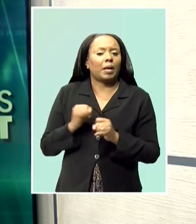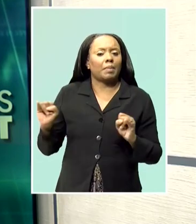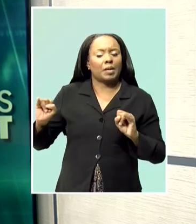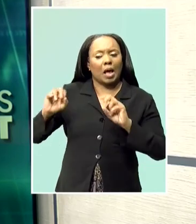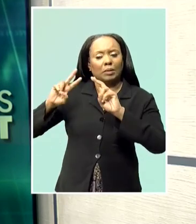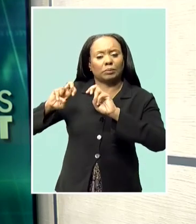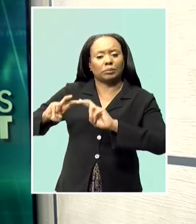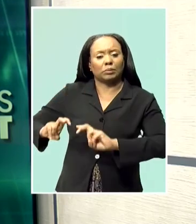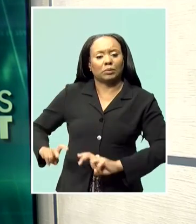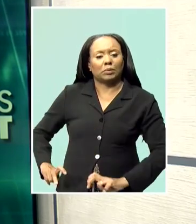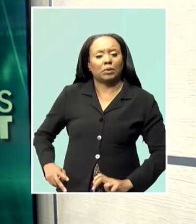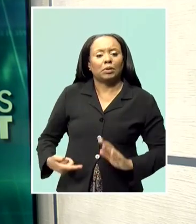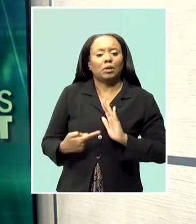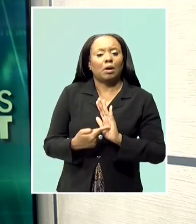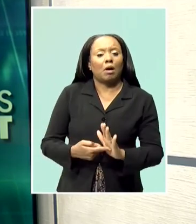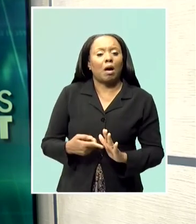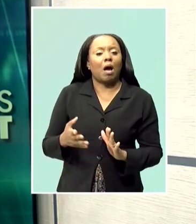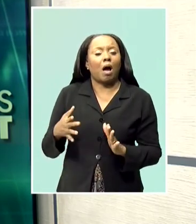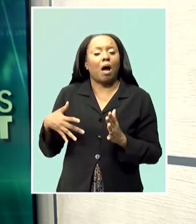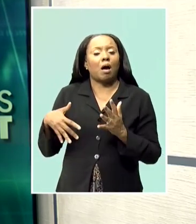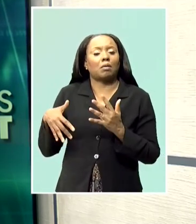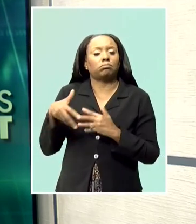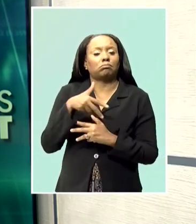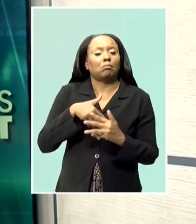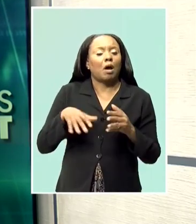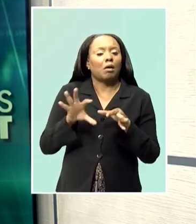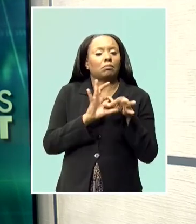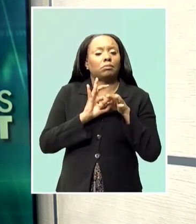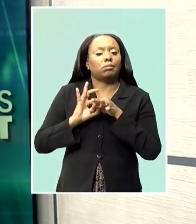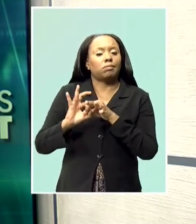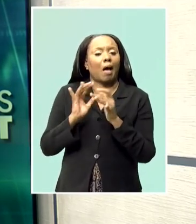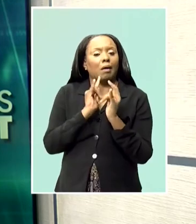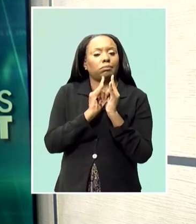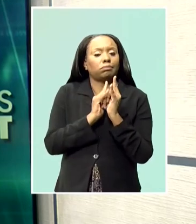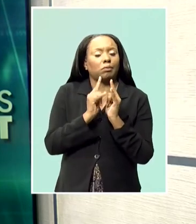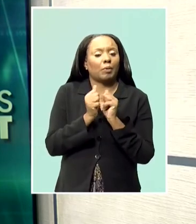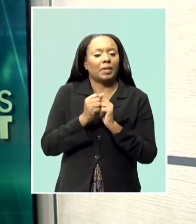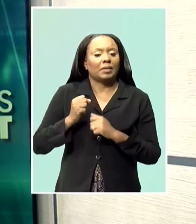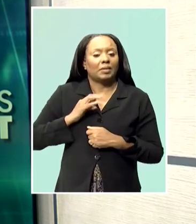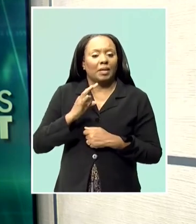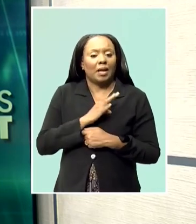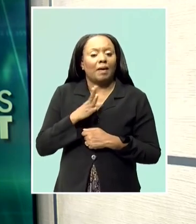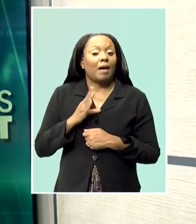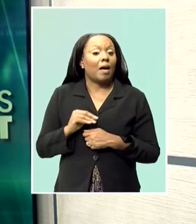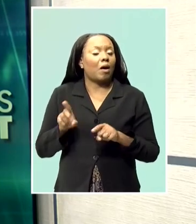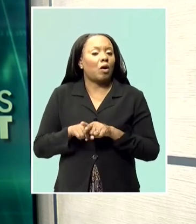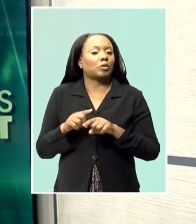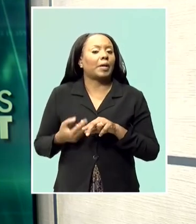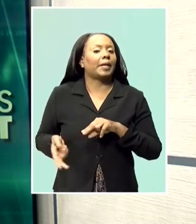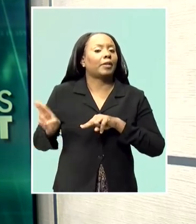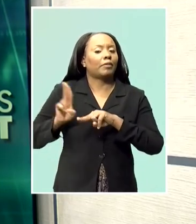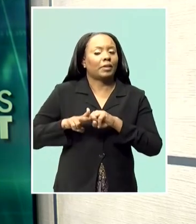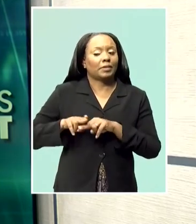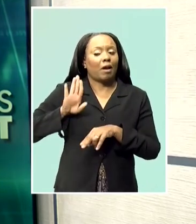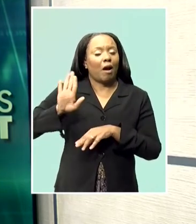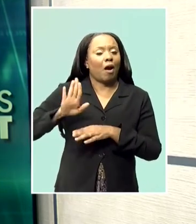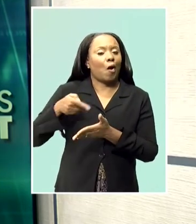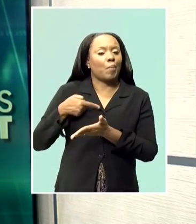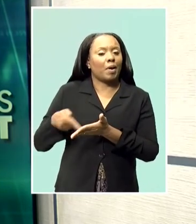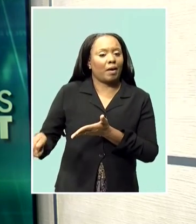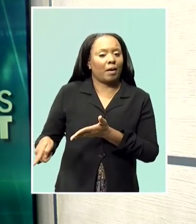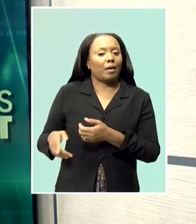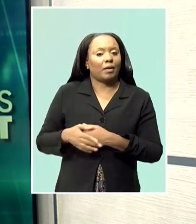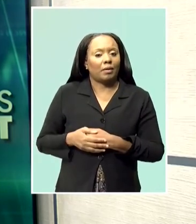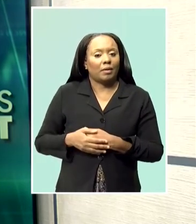found evidence he had engaged in a relationship with the staffer and also reportedly increased her salary. Claver-Caron has